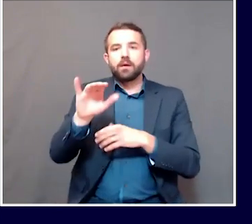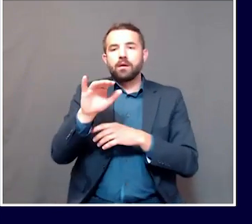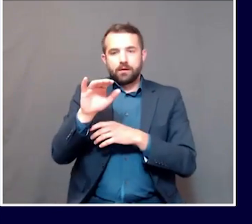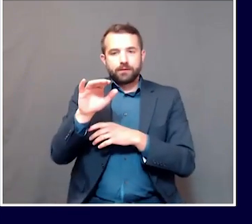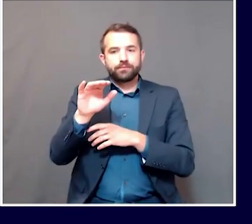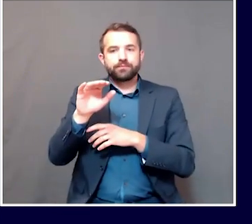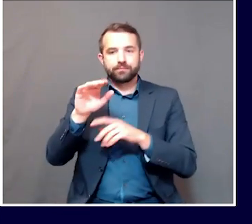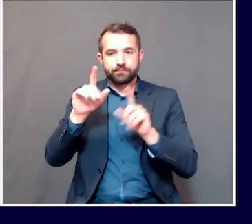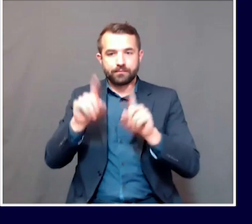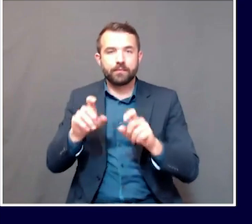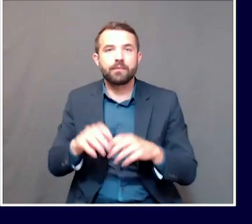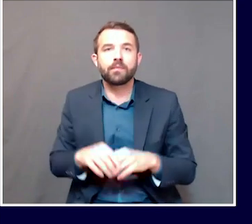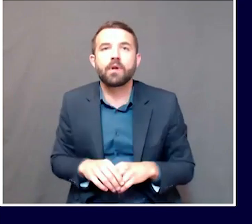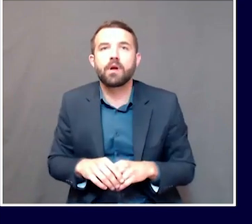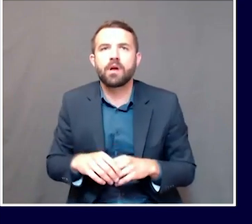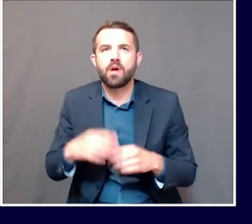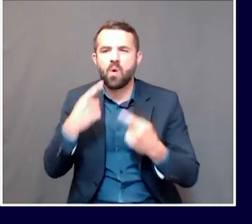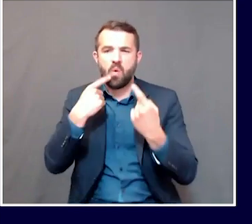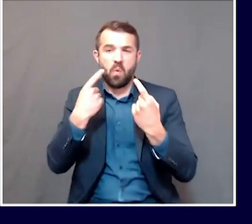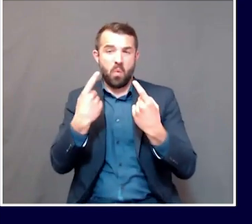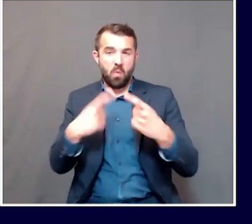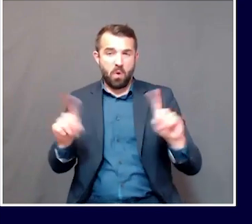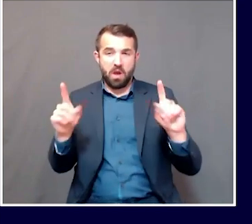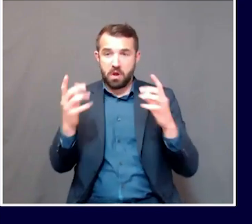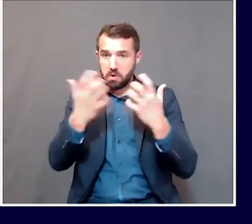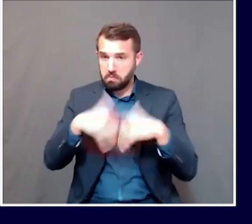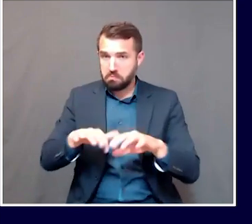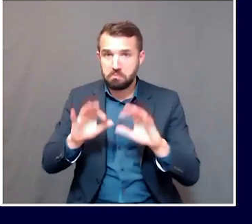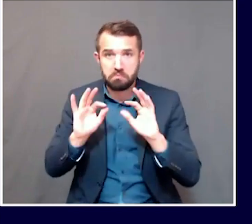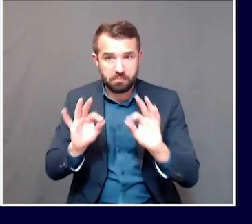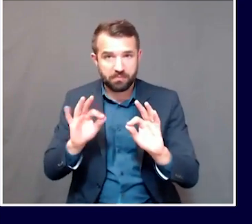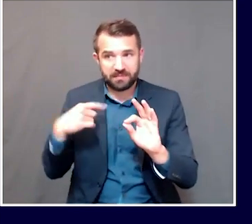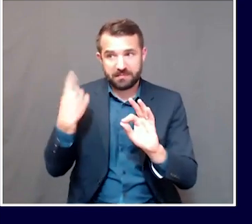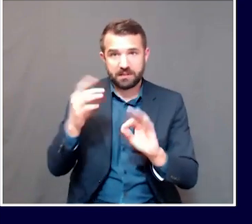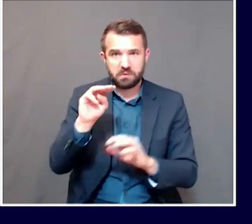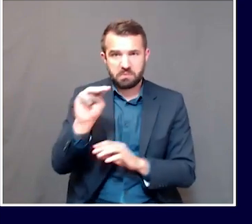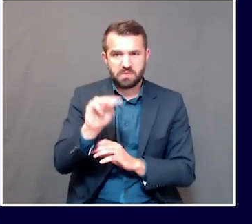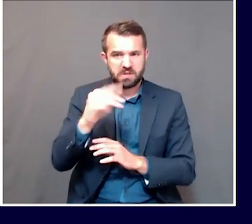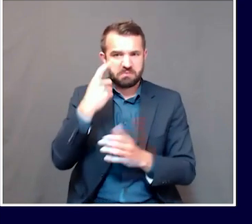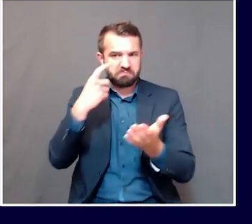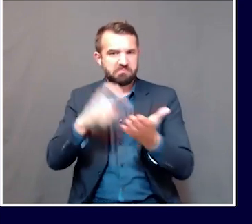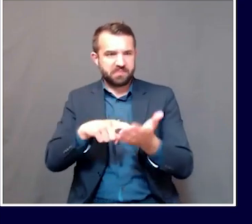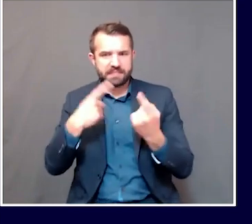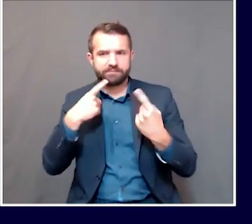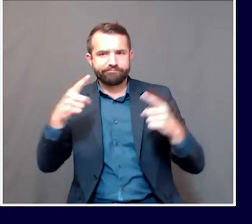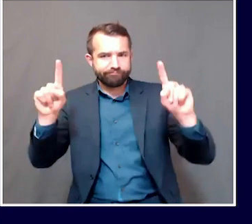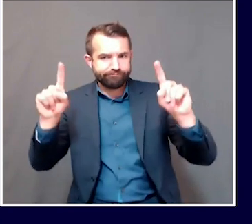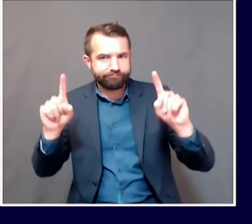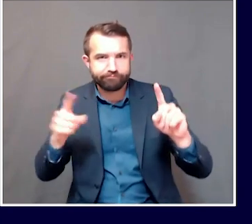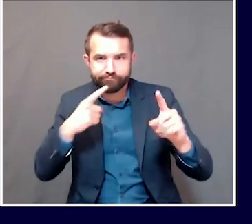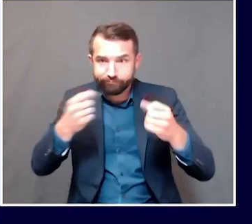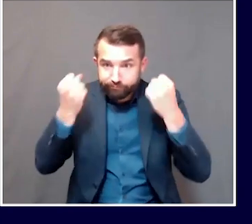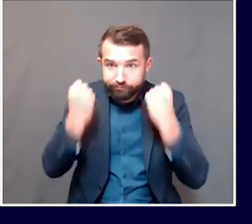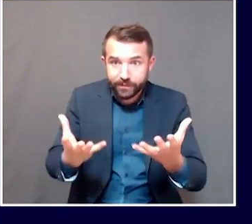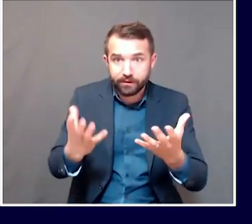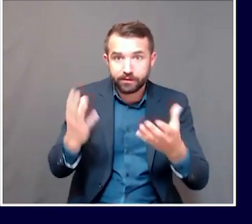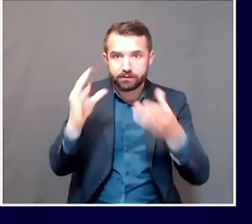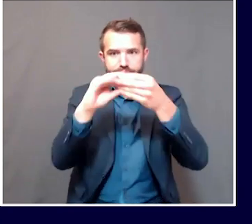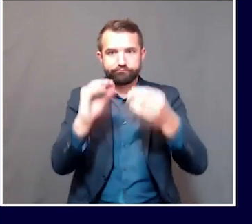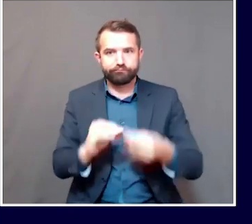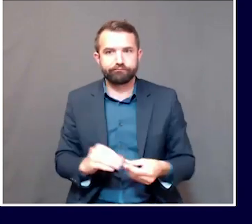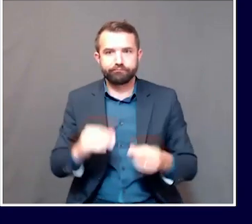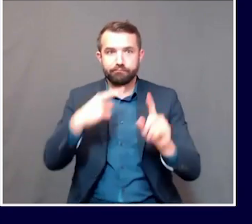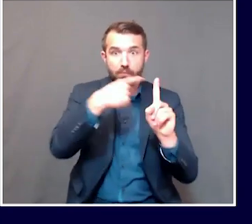in this short period of time since Monday. I'll tell you why. I get a lot of comments, pro and con, a lot of people with